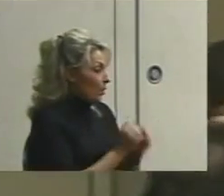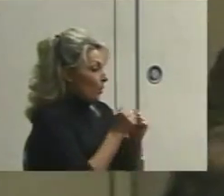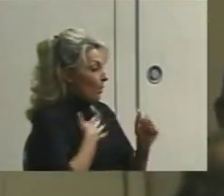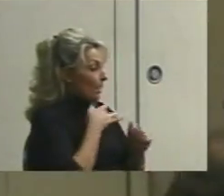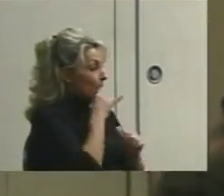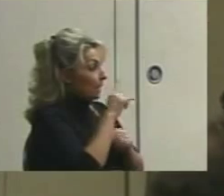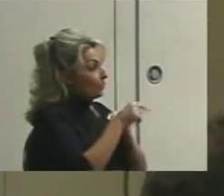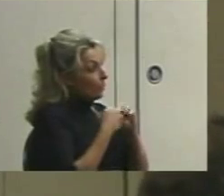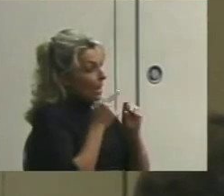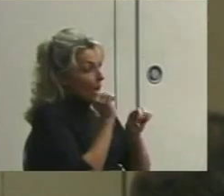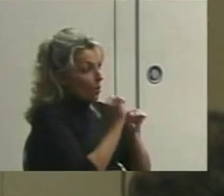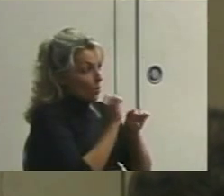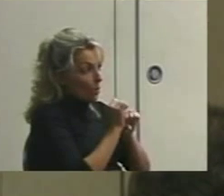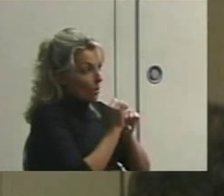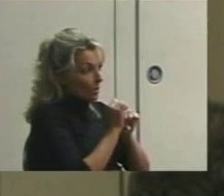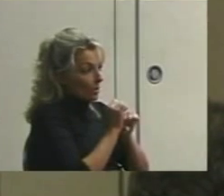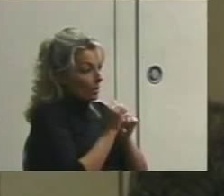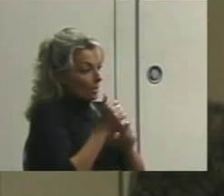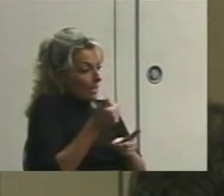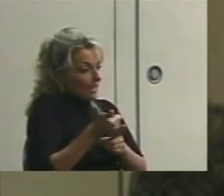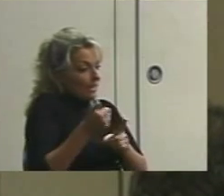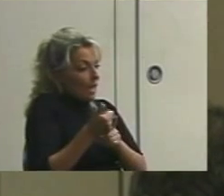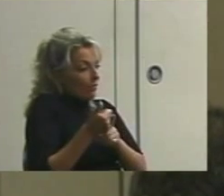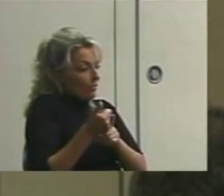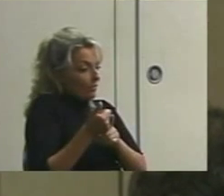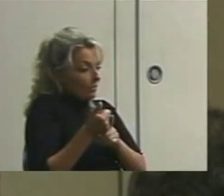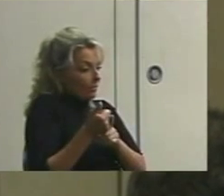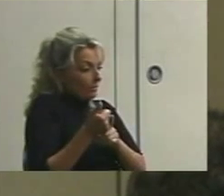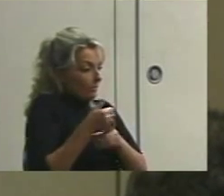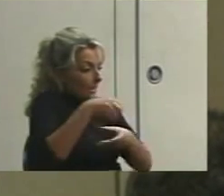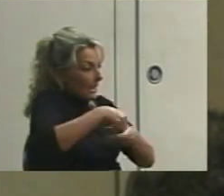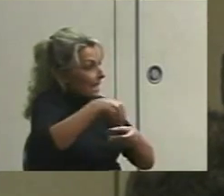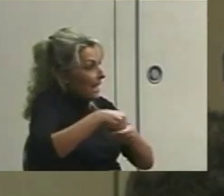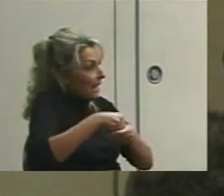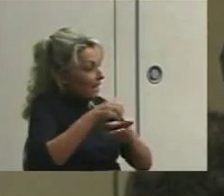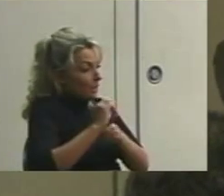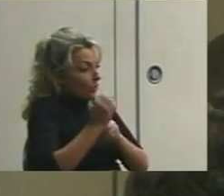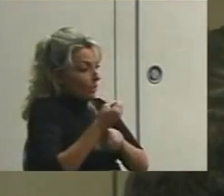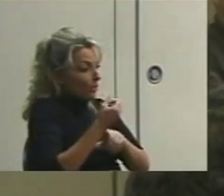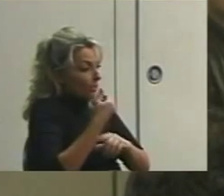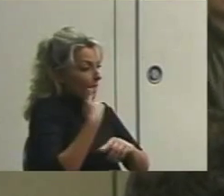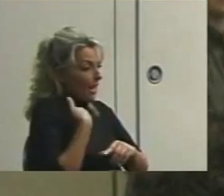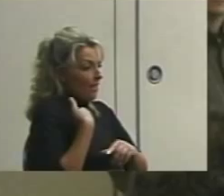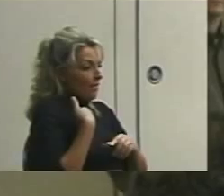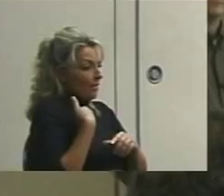my kids when I worked in self-contained settings. I'd put a piece of masking tape on my forearm.